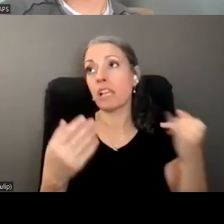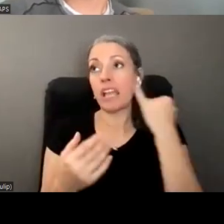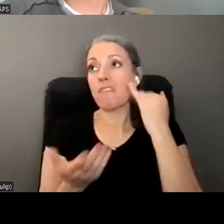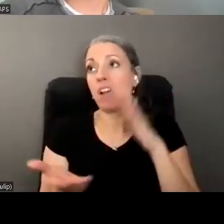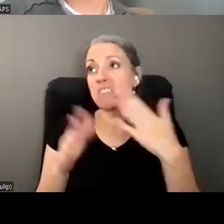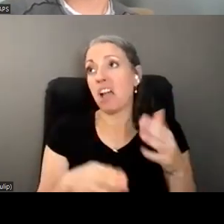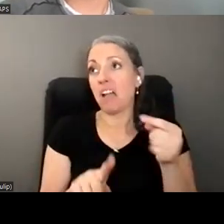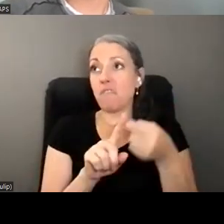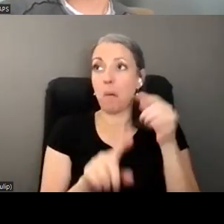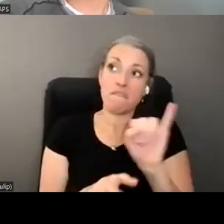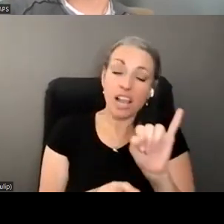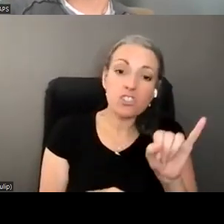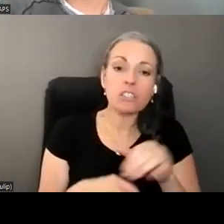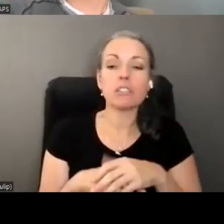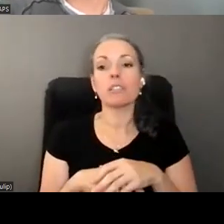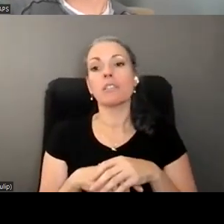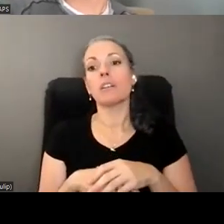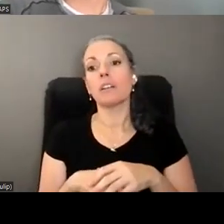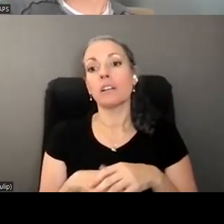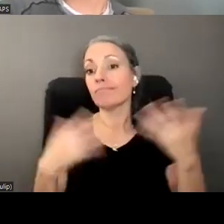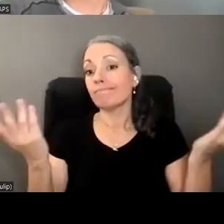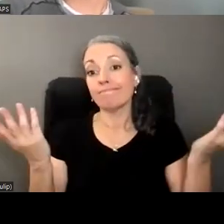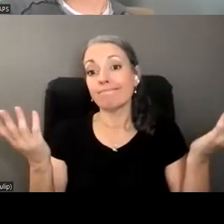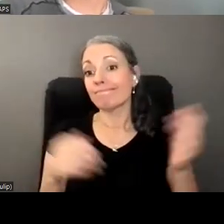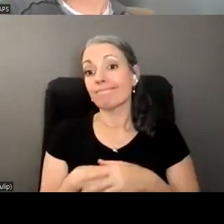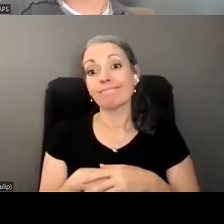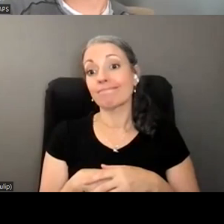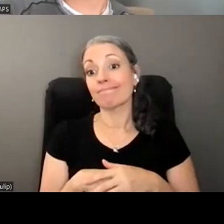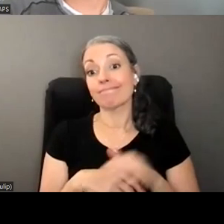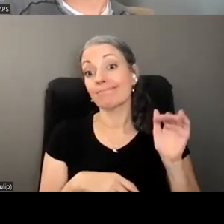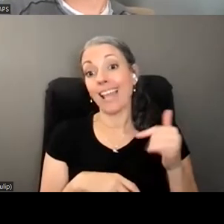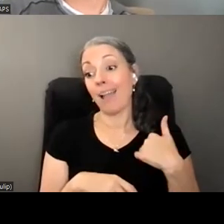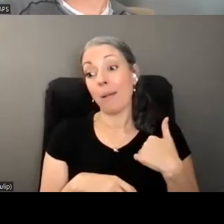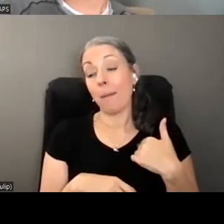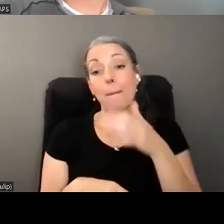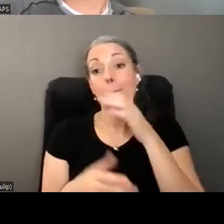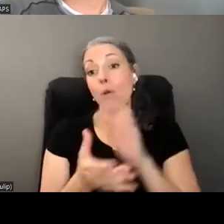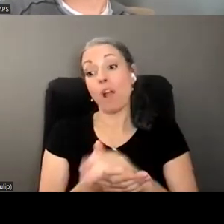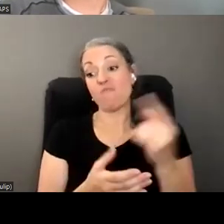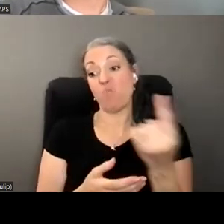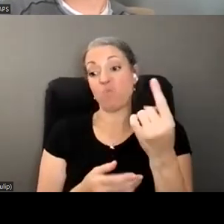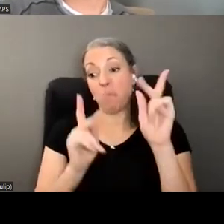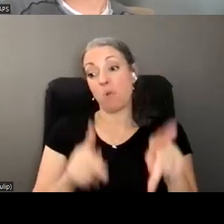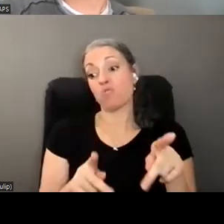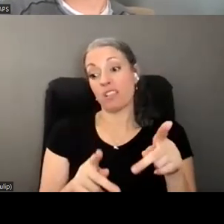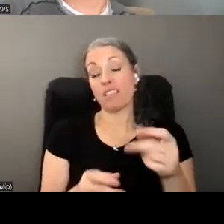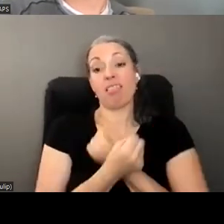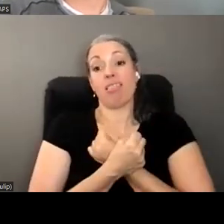infection you know hey I walk with one person in world that meant something to me